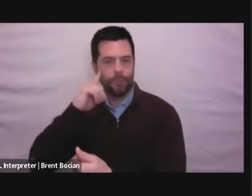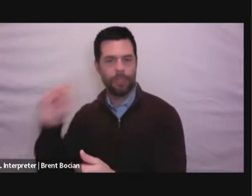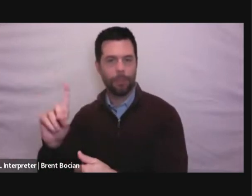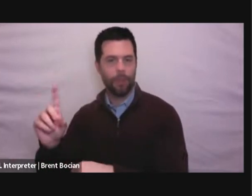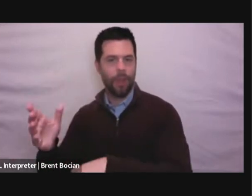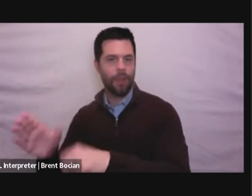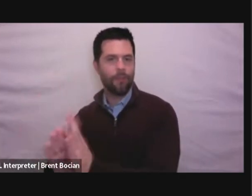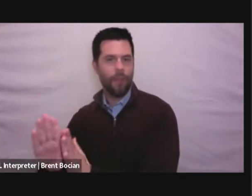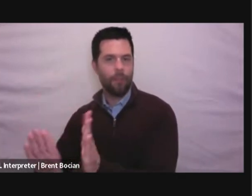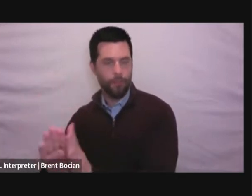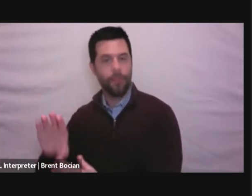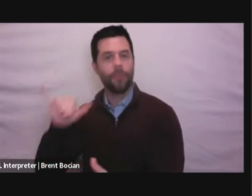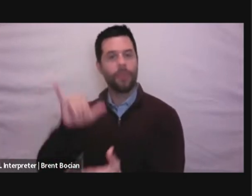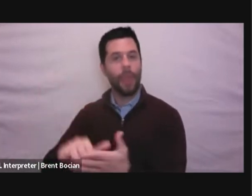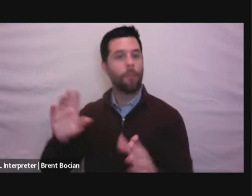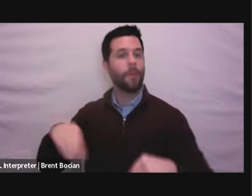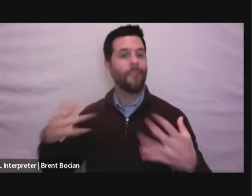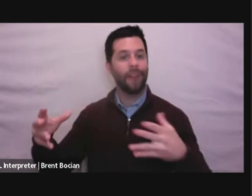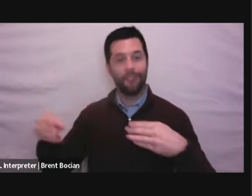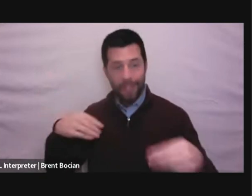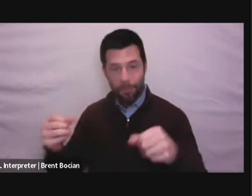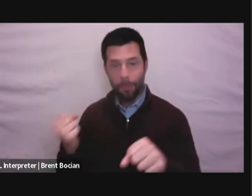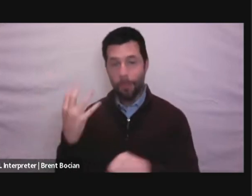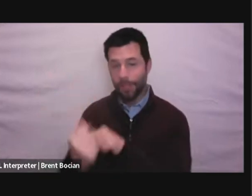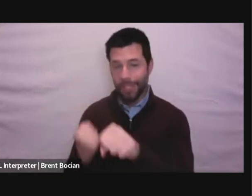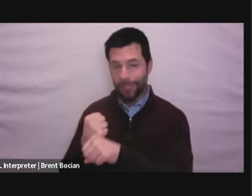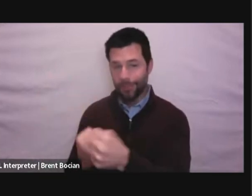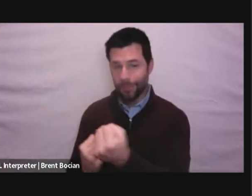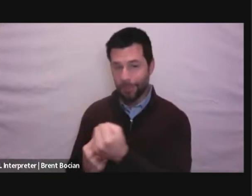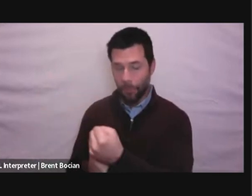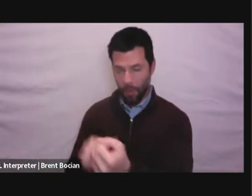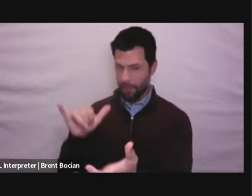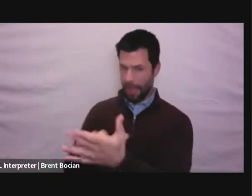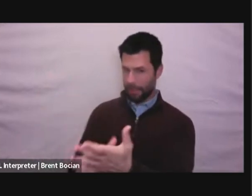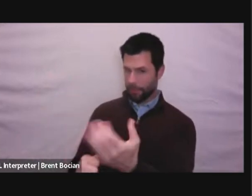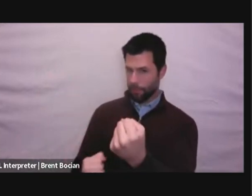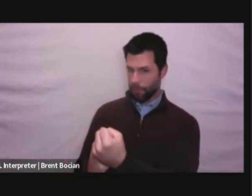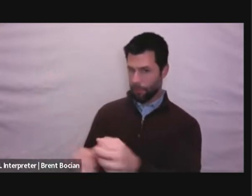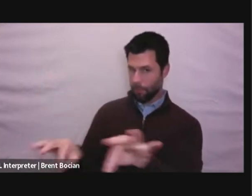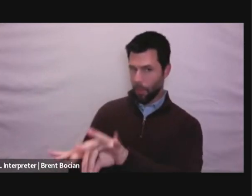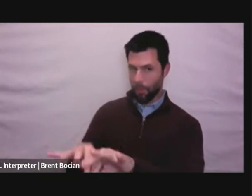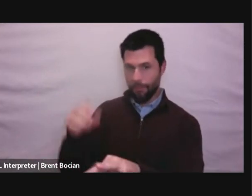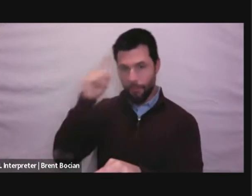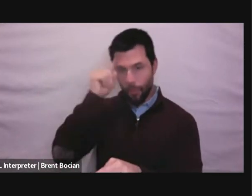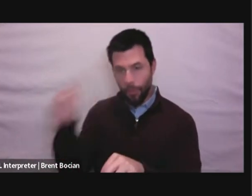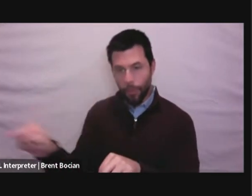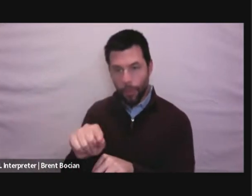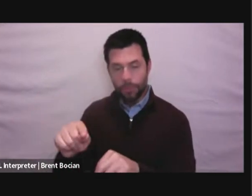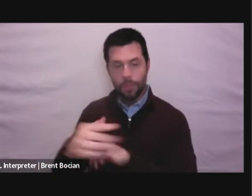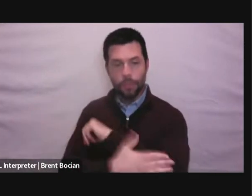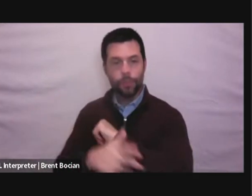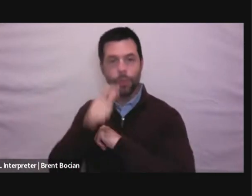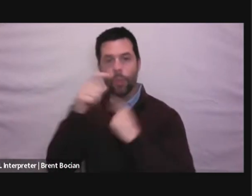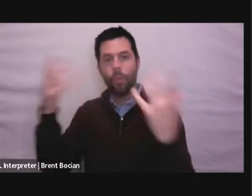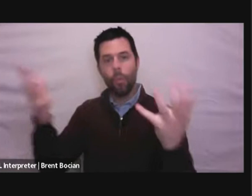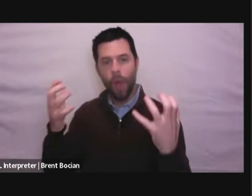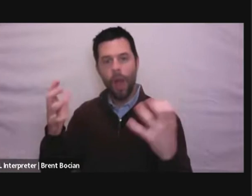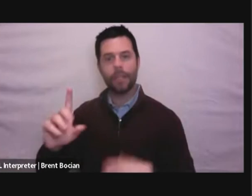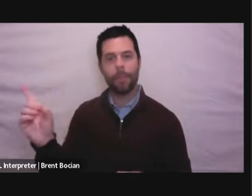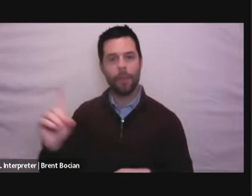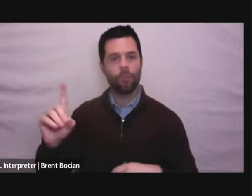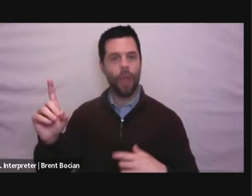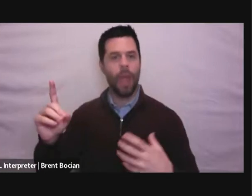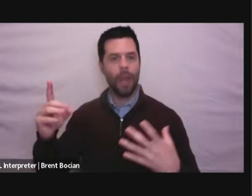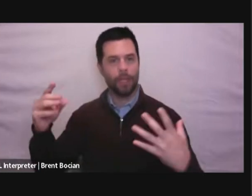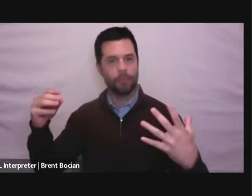will provide flexible, multi-year support. And the multi-year support is important for countries pursuing democratic openings like the ones